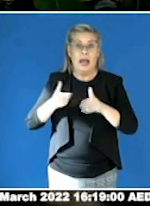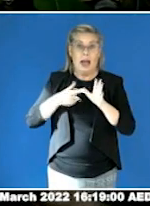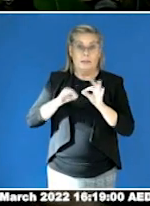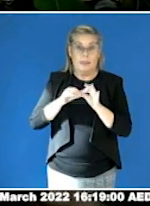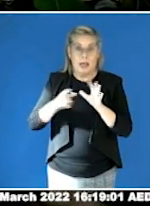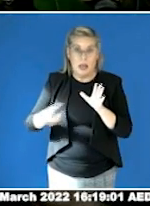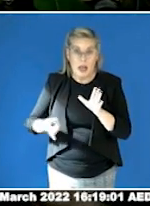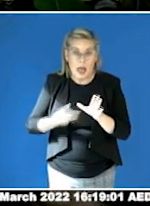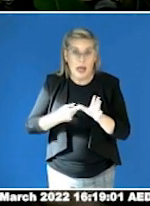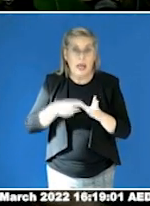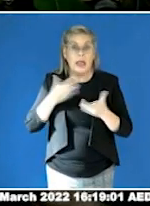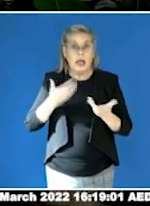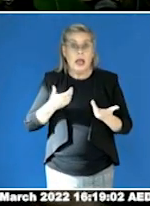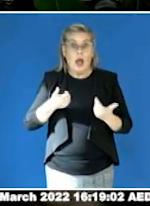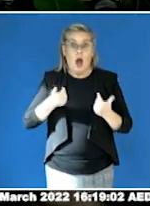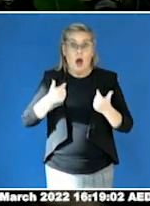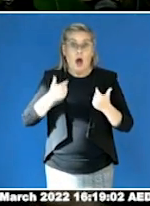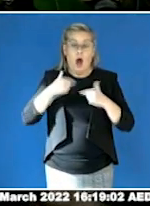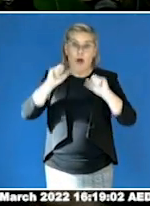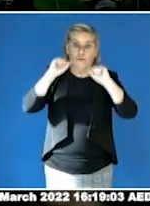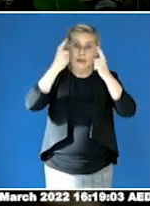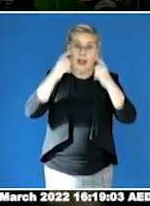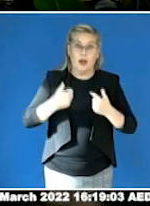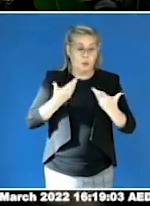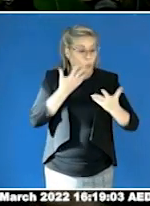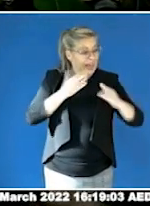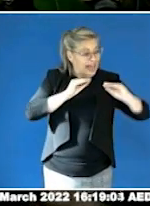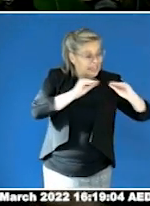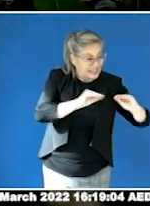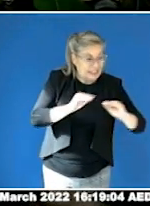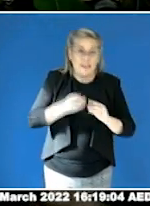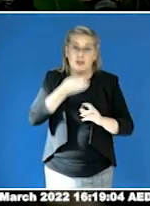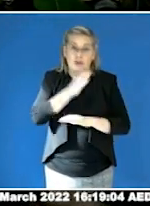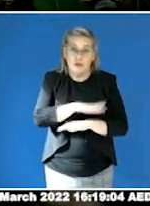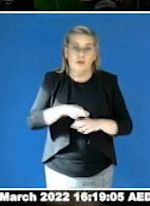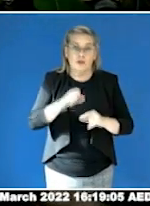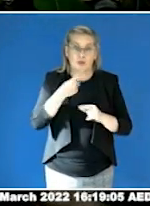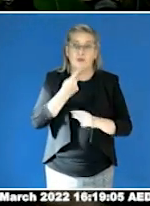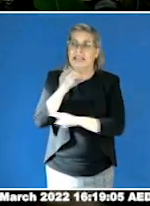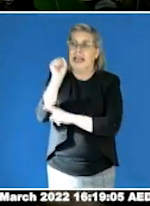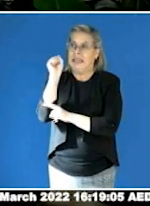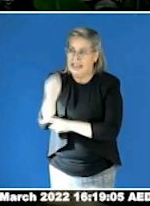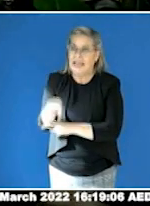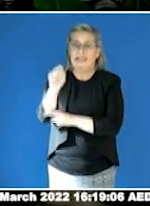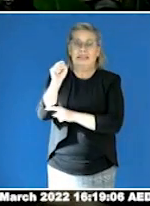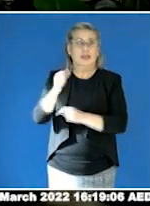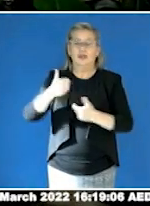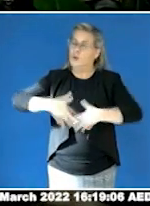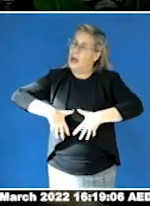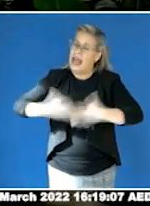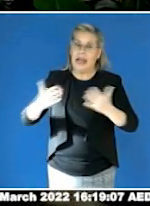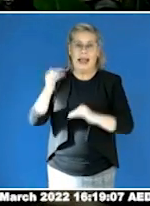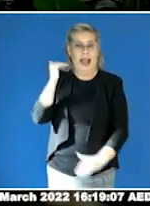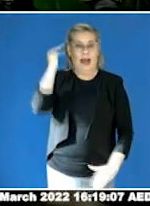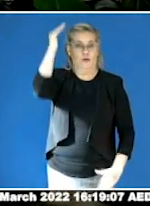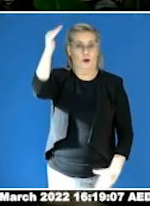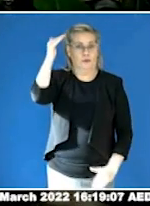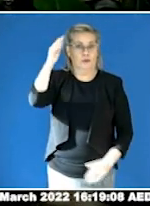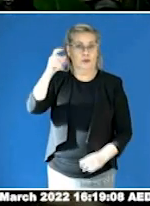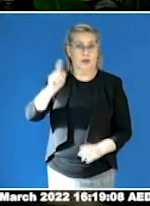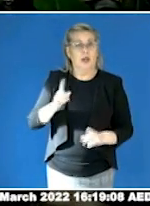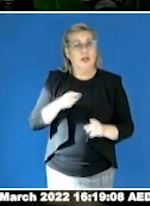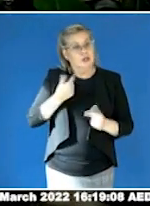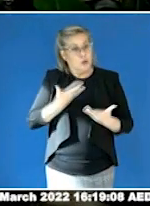In short, we are allowing our children to mature into easy prey for predators by equising to their submission